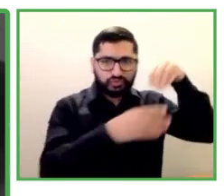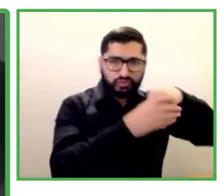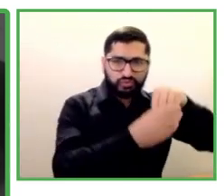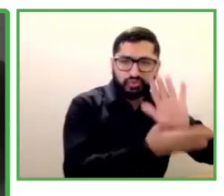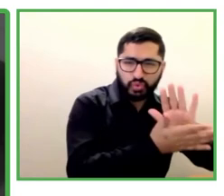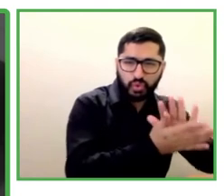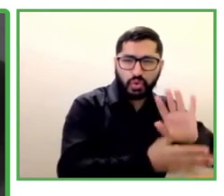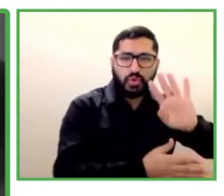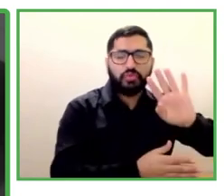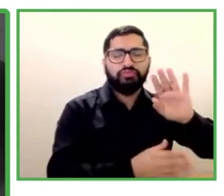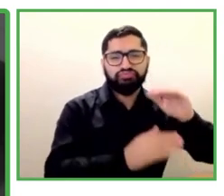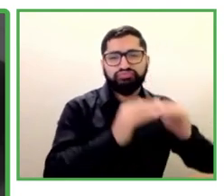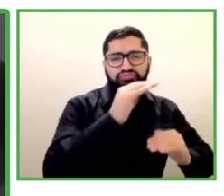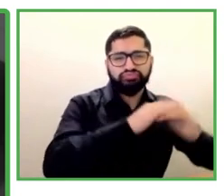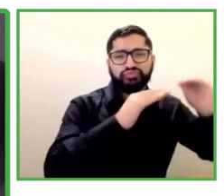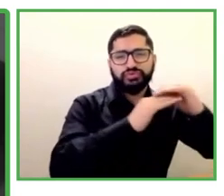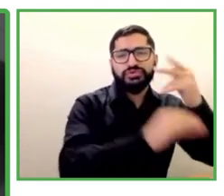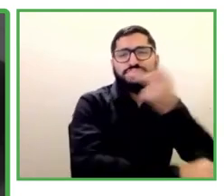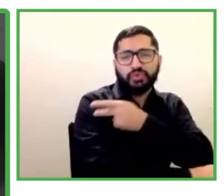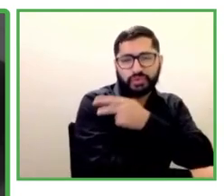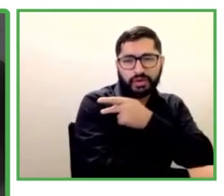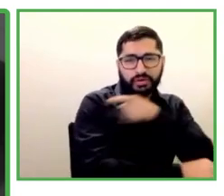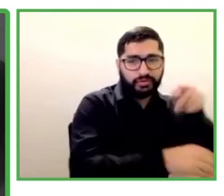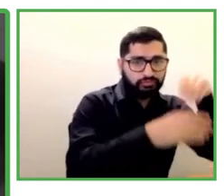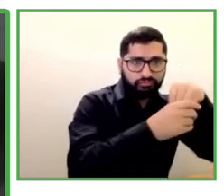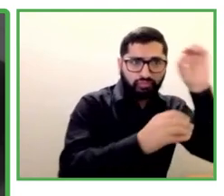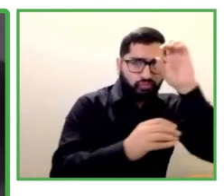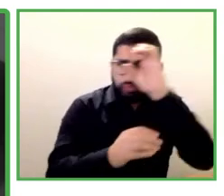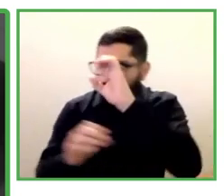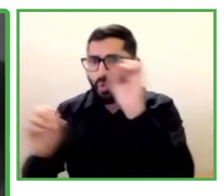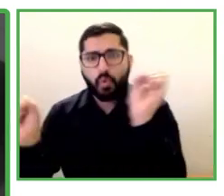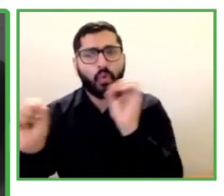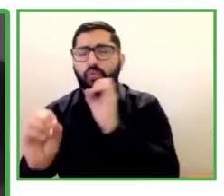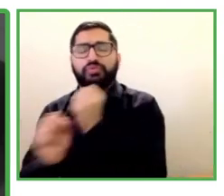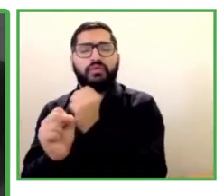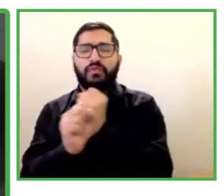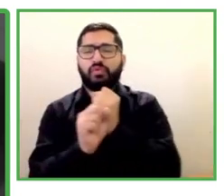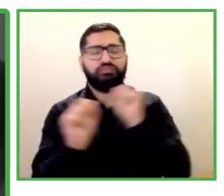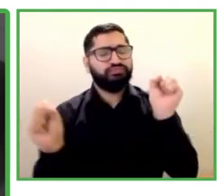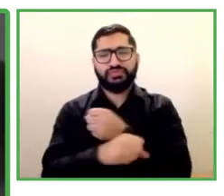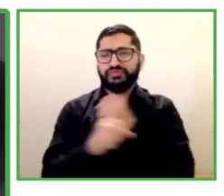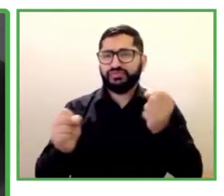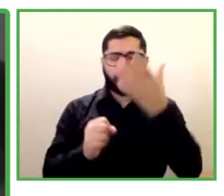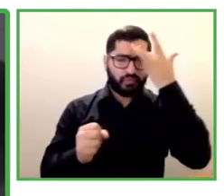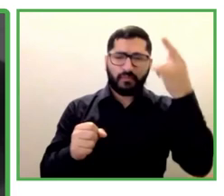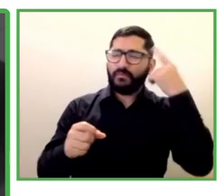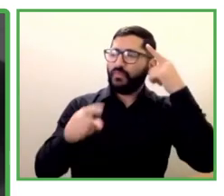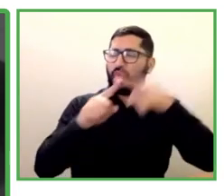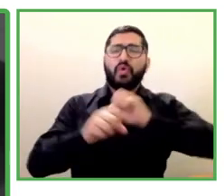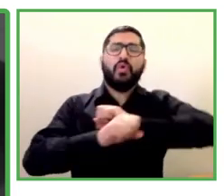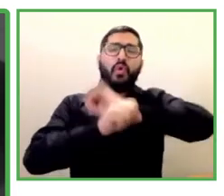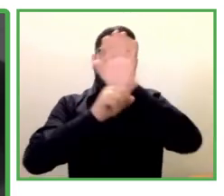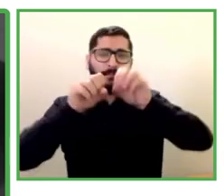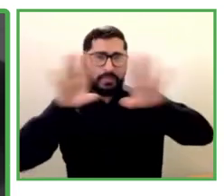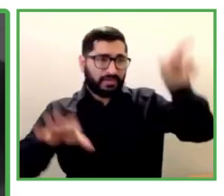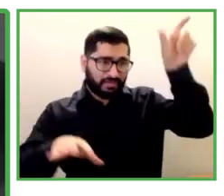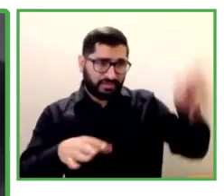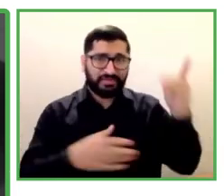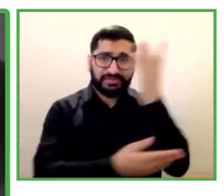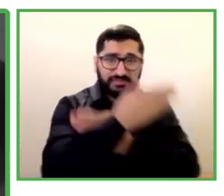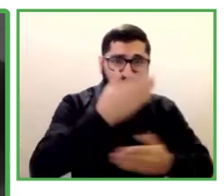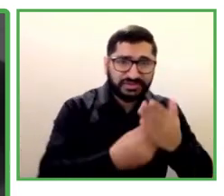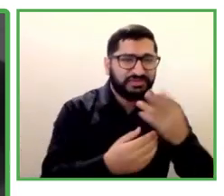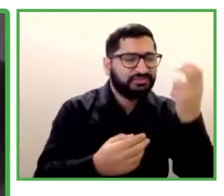It's because she has a visual impairment. And most companies only look at her disability and don't evaluate the whole